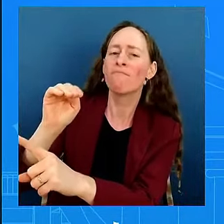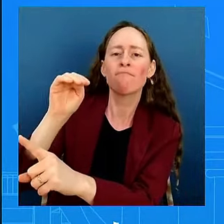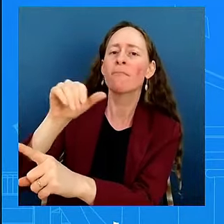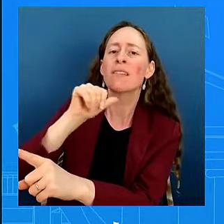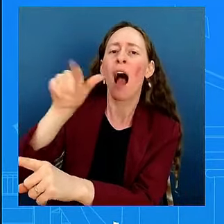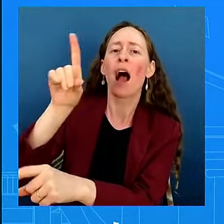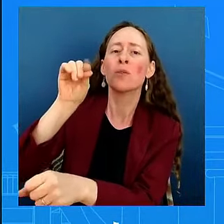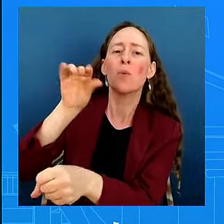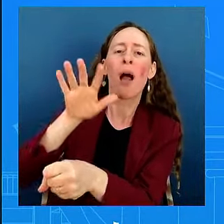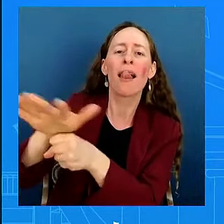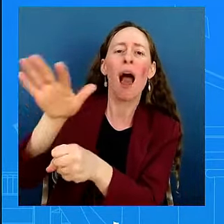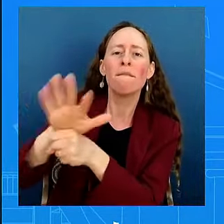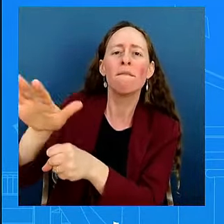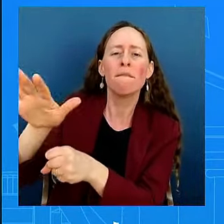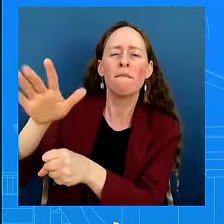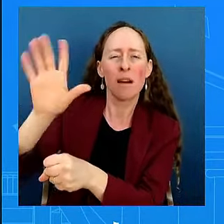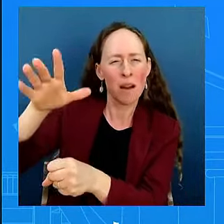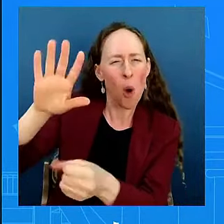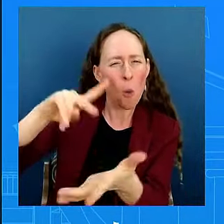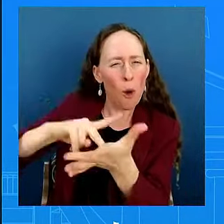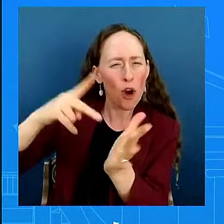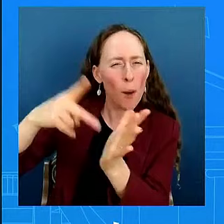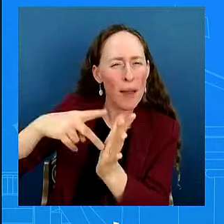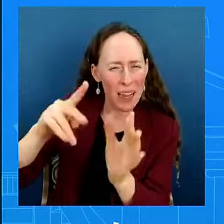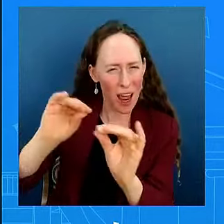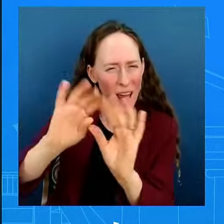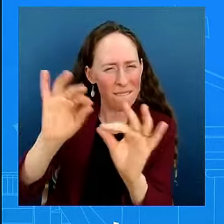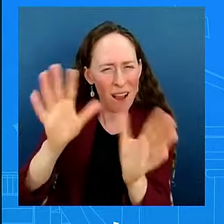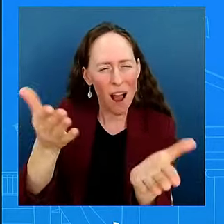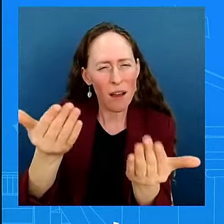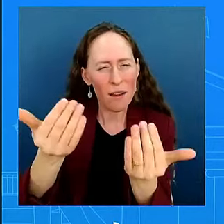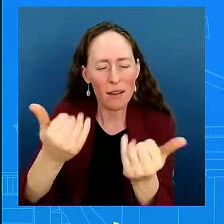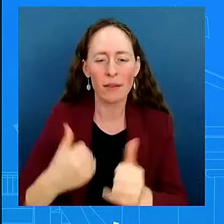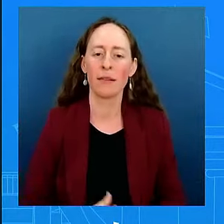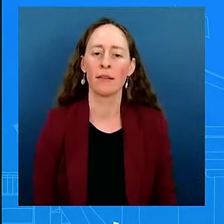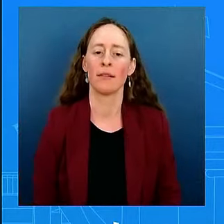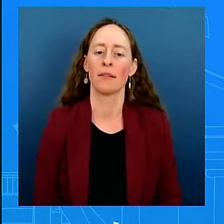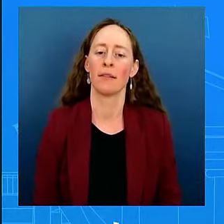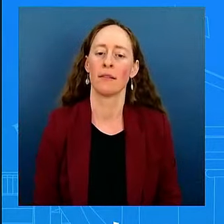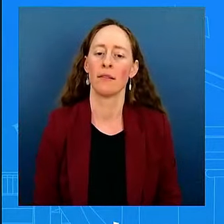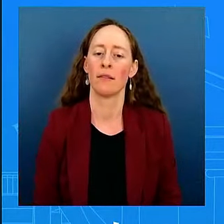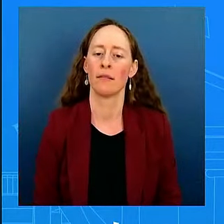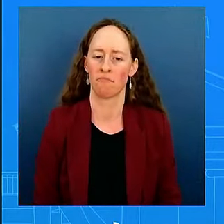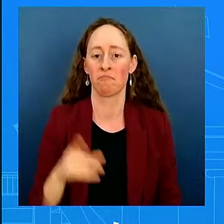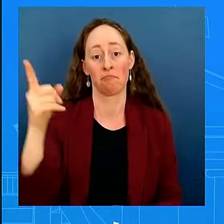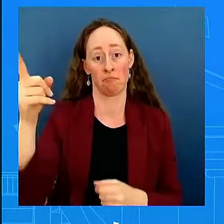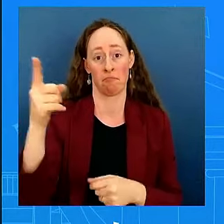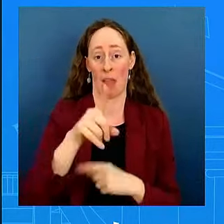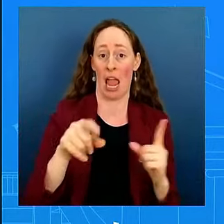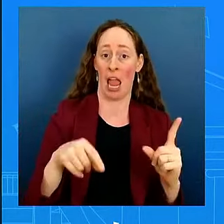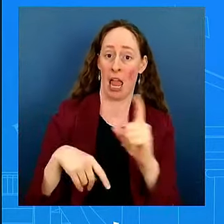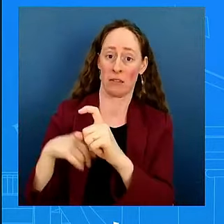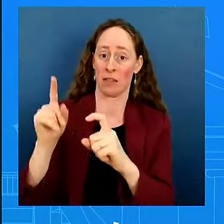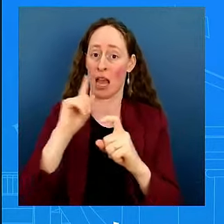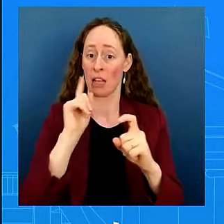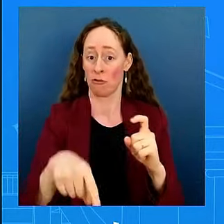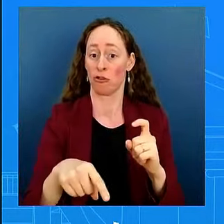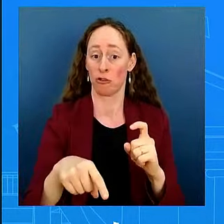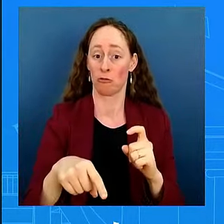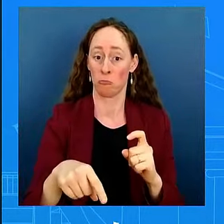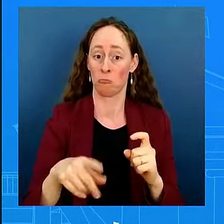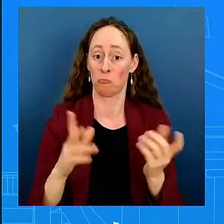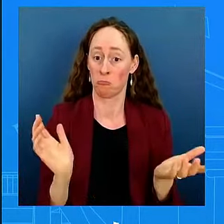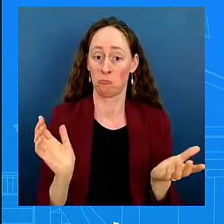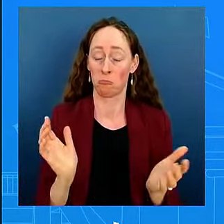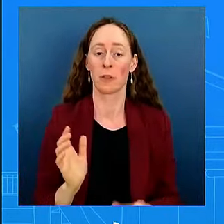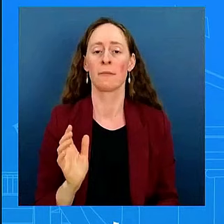was, he answered that question. What I can say is that, wait, but no, what I can say is this, is that we have made it very clear. The president